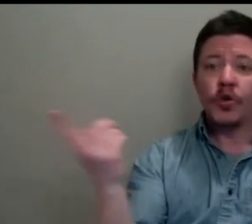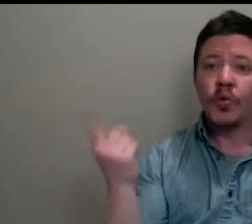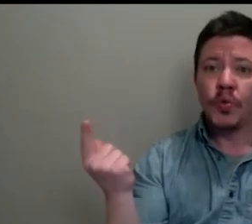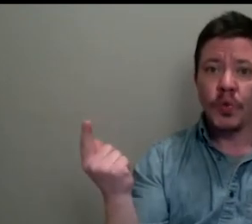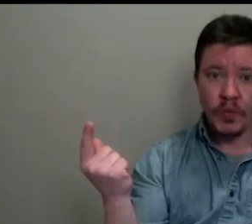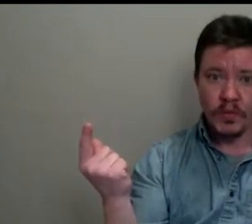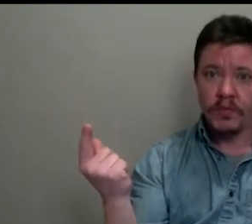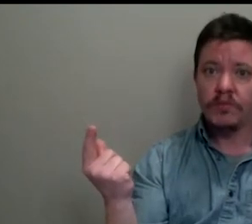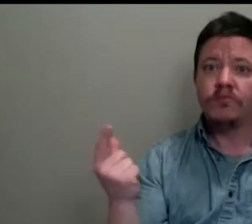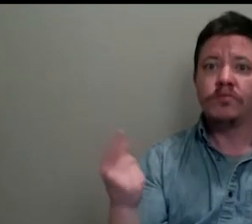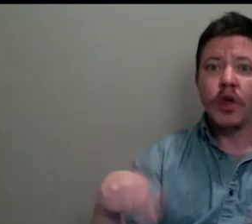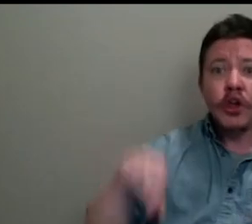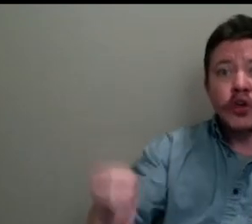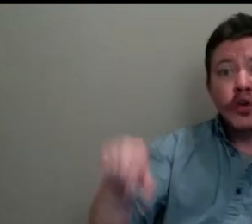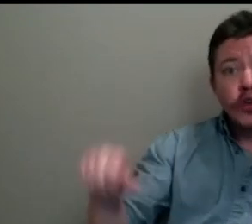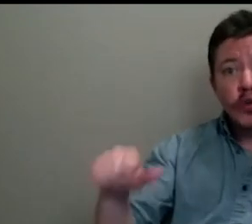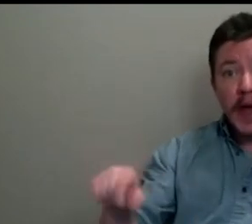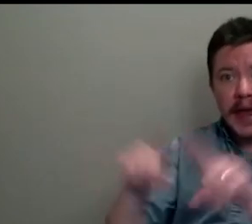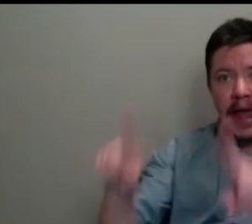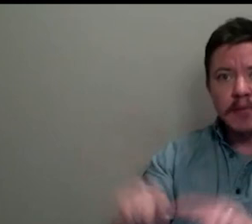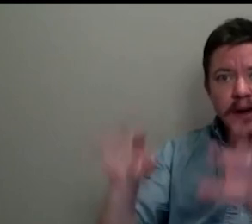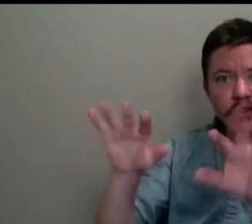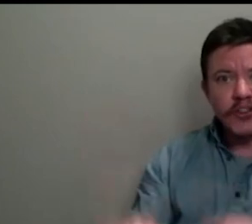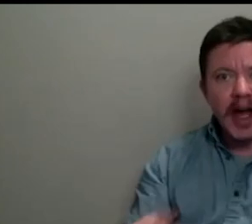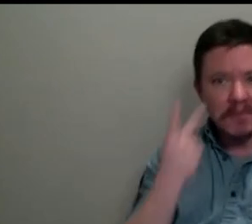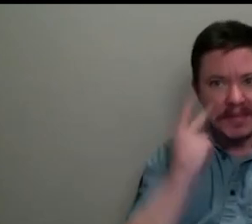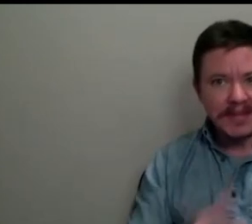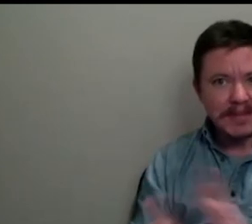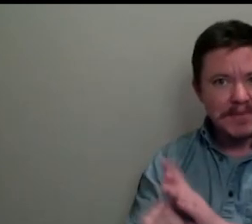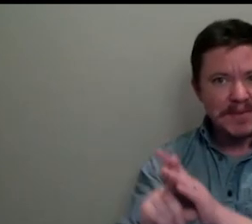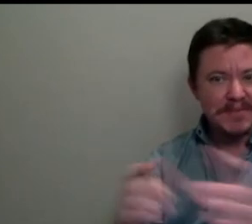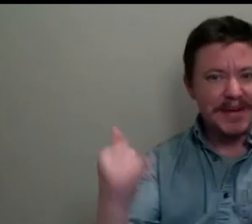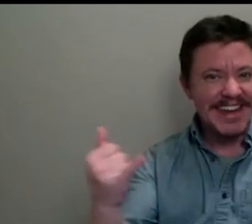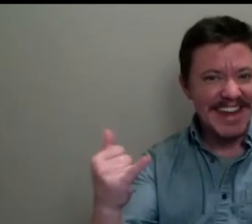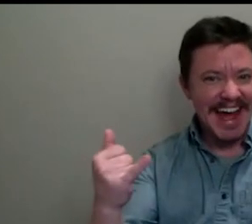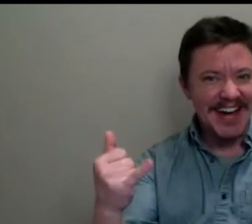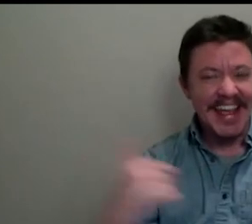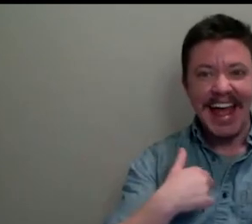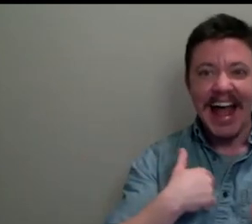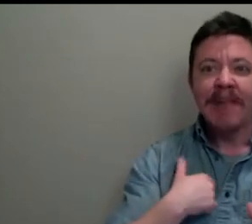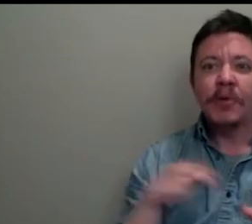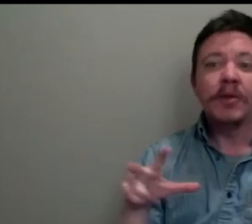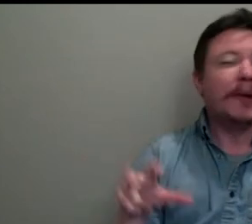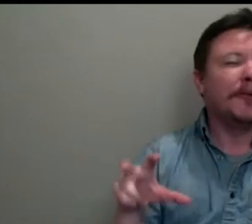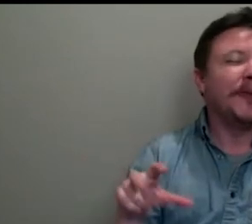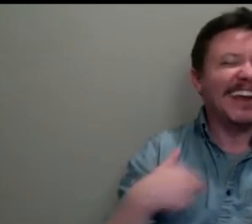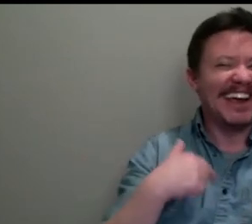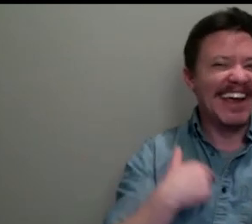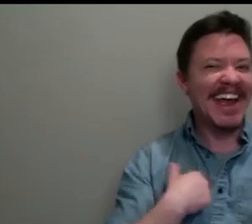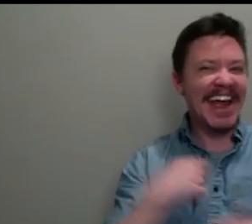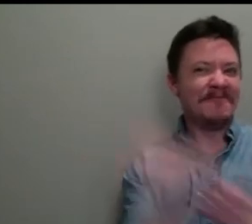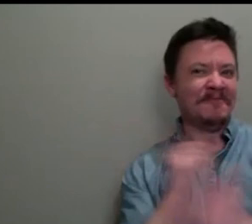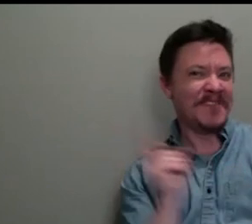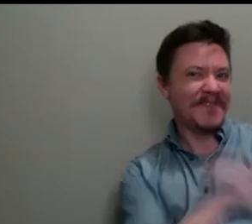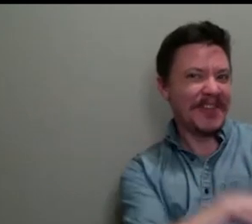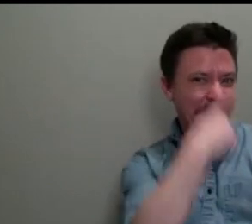type their questions into the Q&A. I see some popping up now, but I'm going to be greedy and pose the first question, if I may.